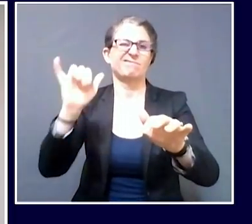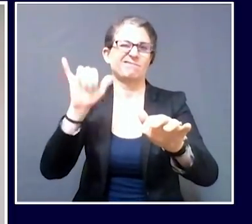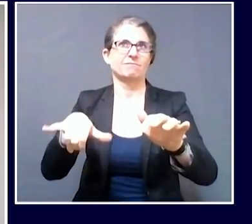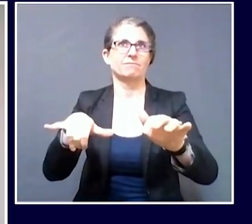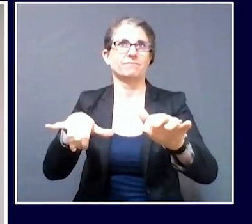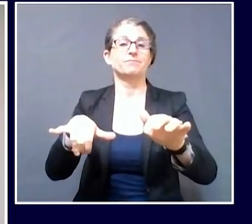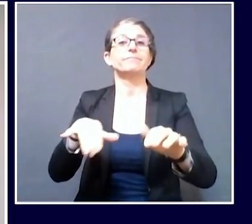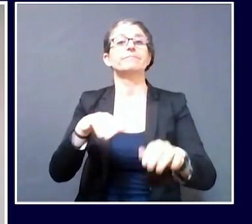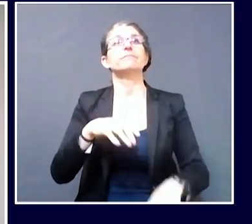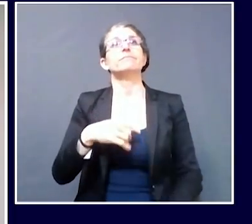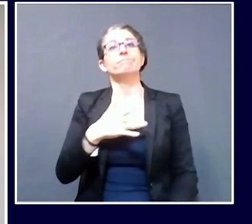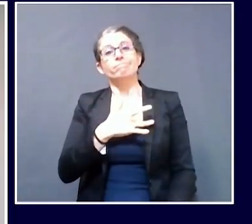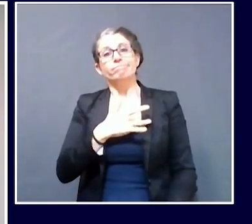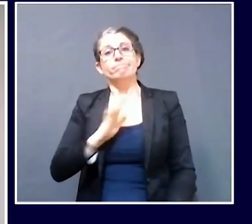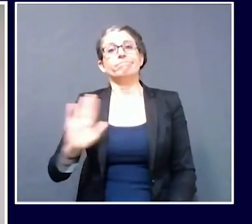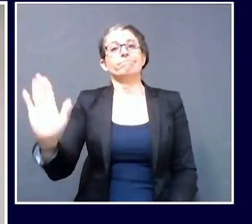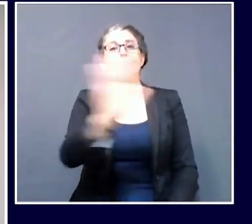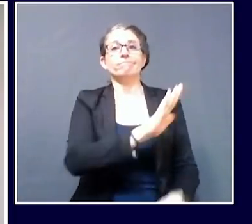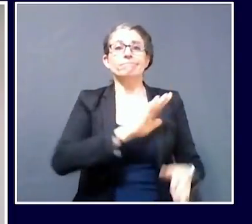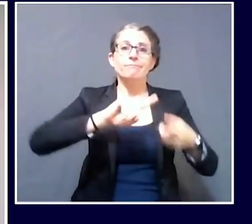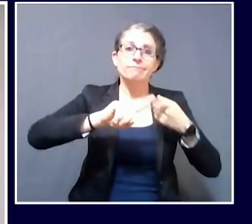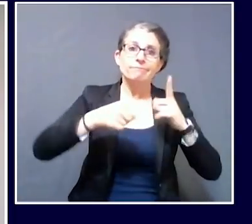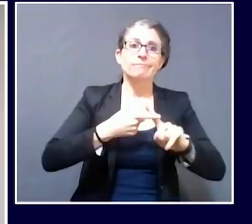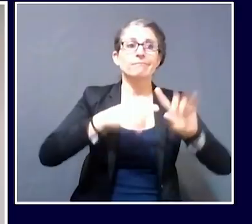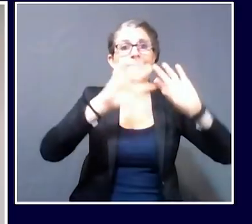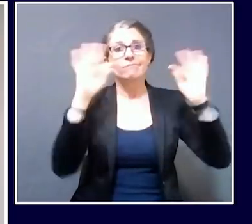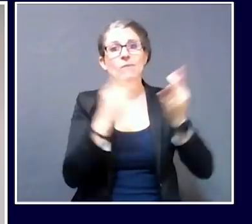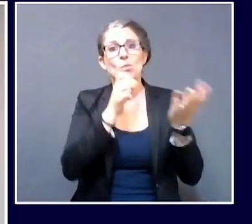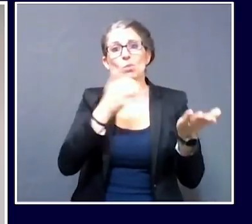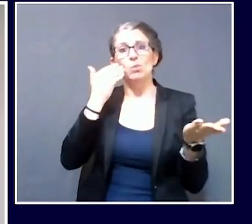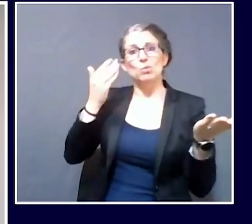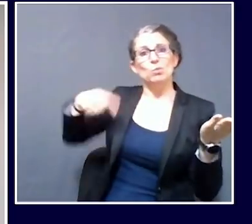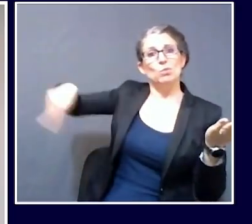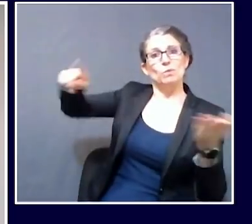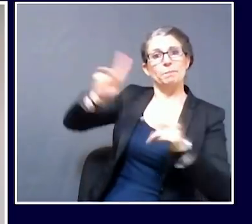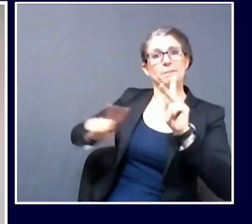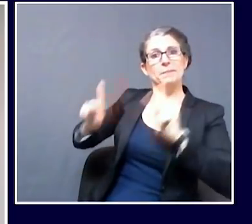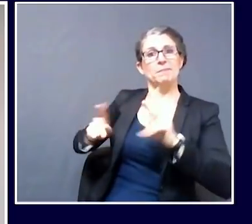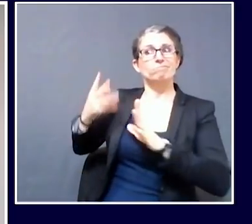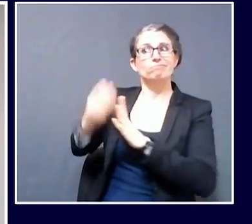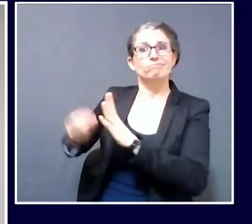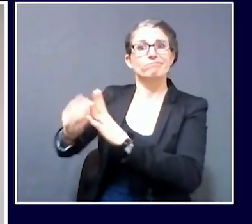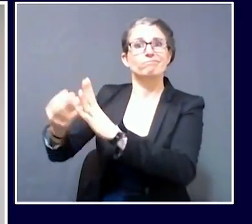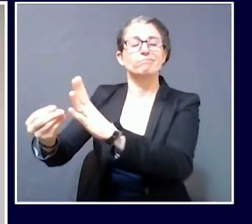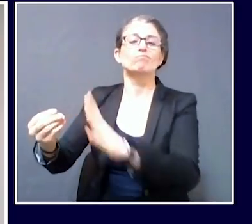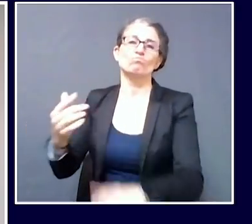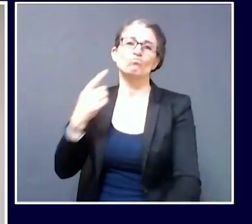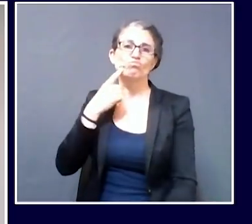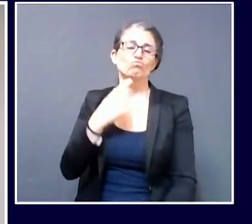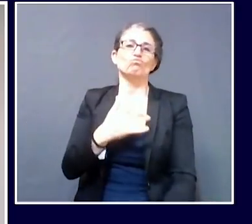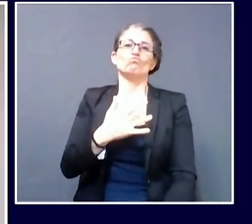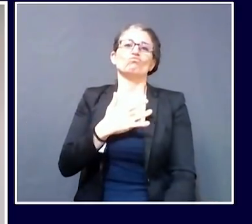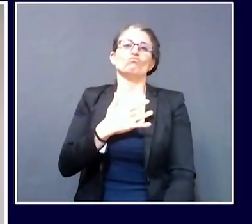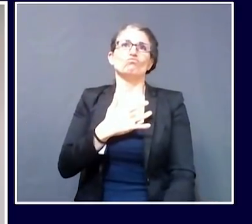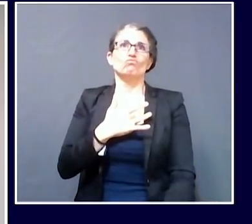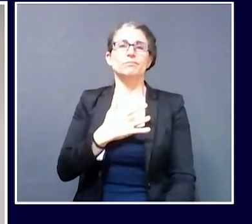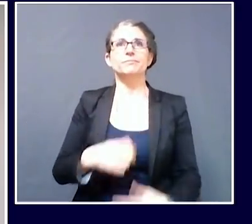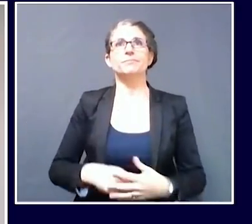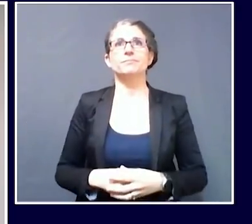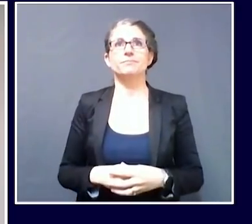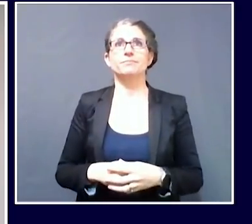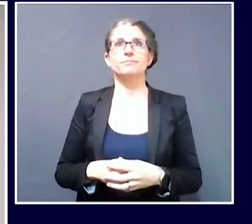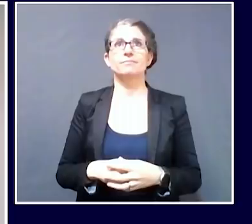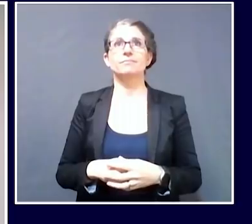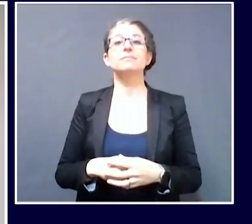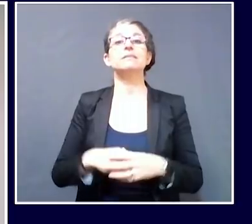grieving the losses of their loved ones across the state right now. We not only offer them our deepest condolences